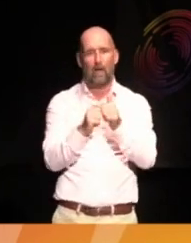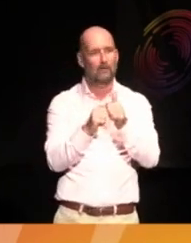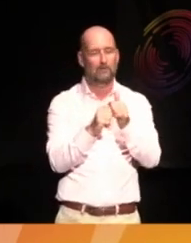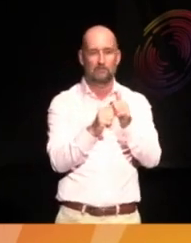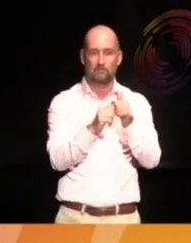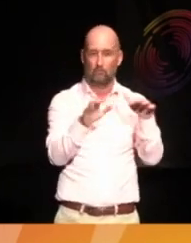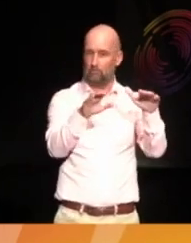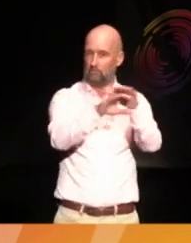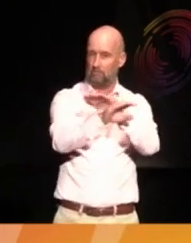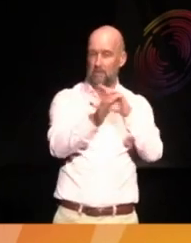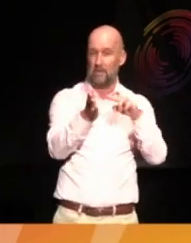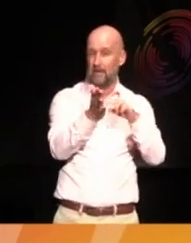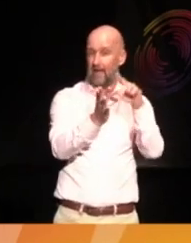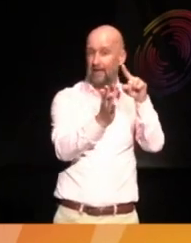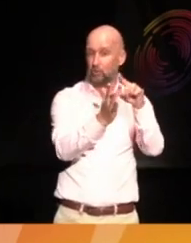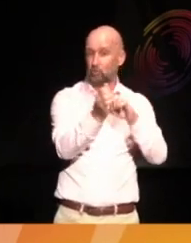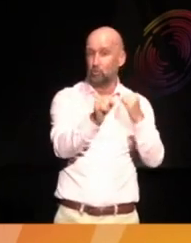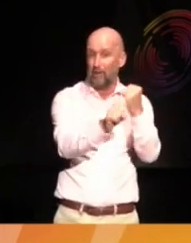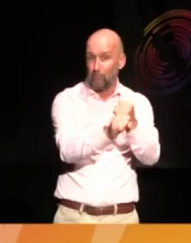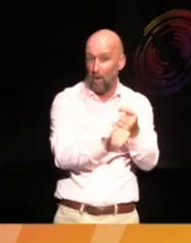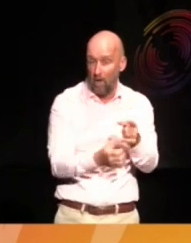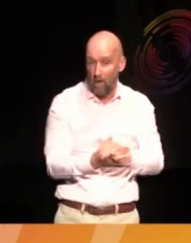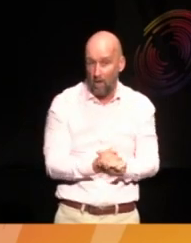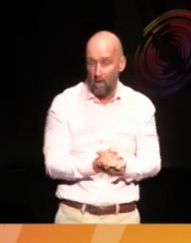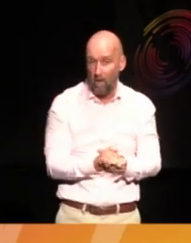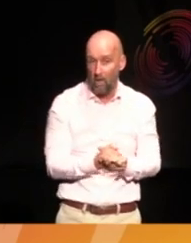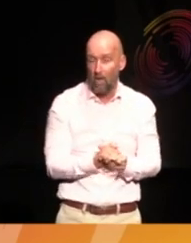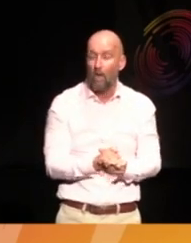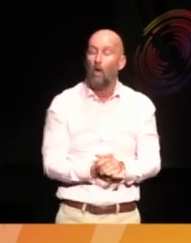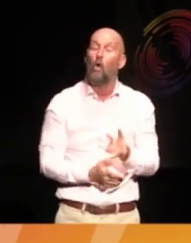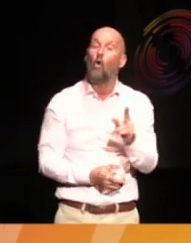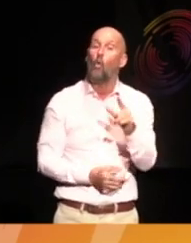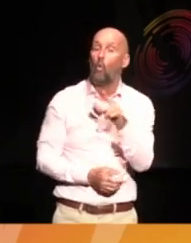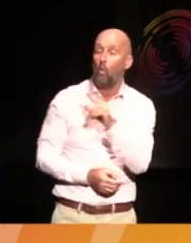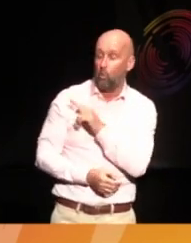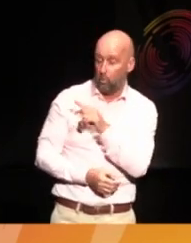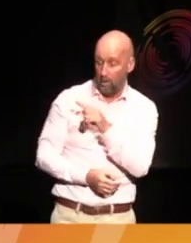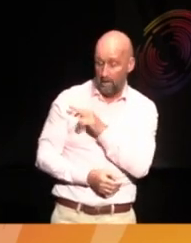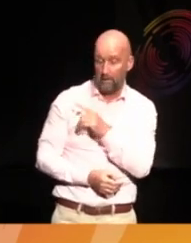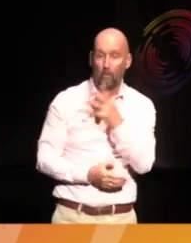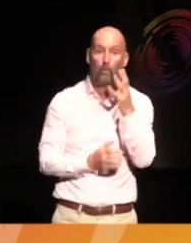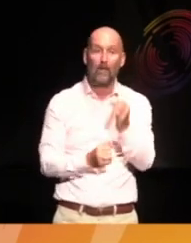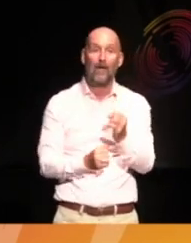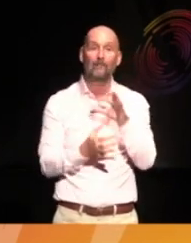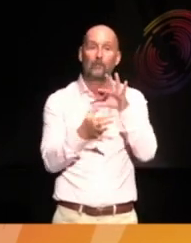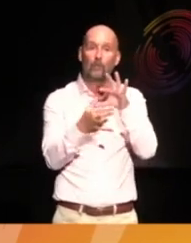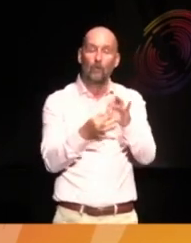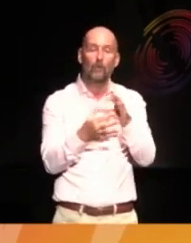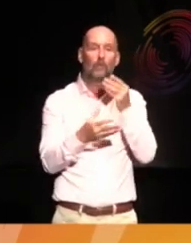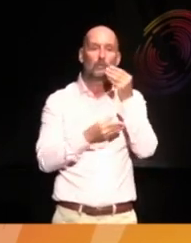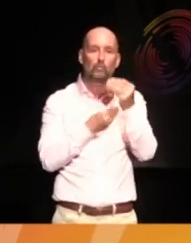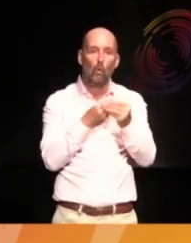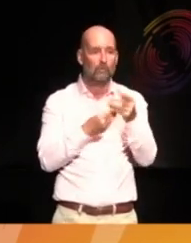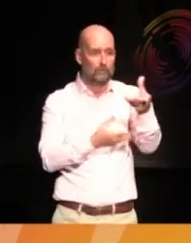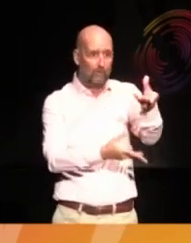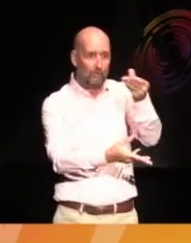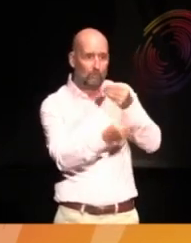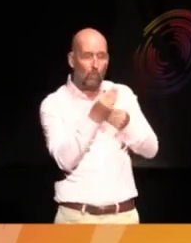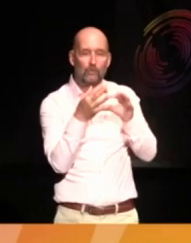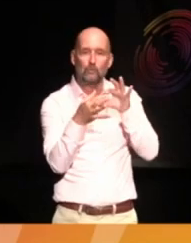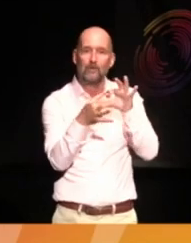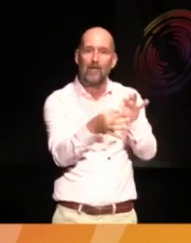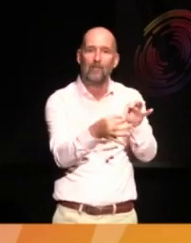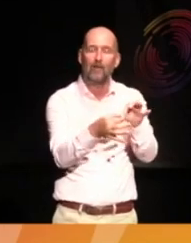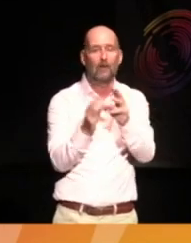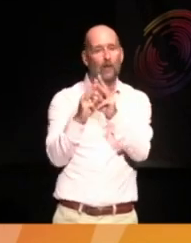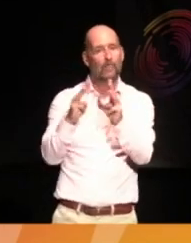Nigeria because I think, ultimately, we've got to tell the stories together. It's not with the museum